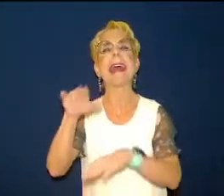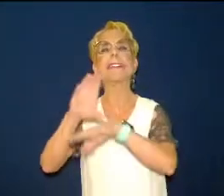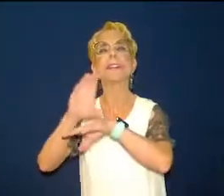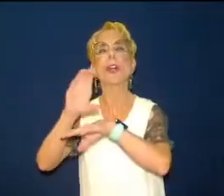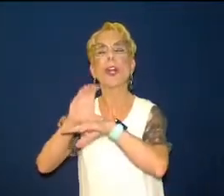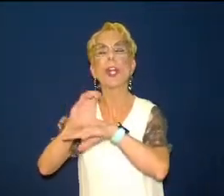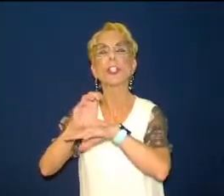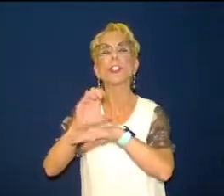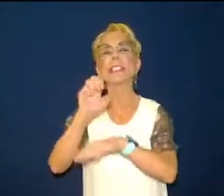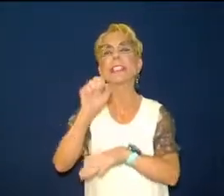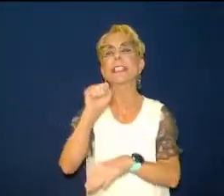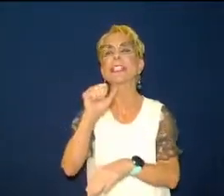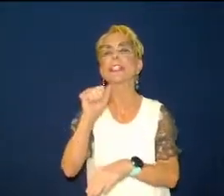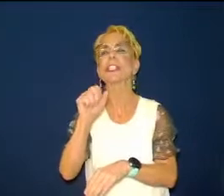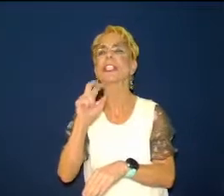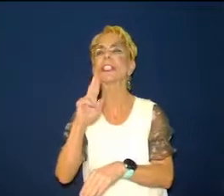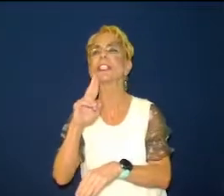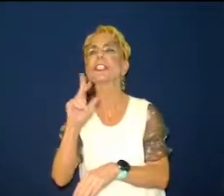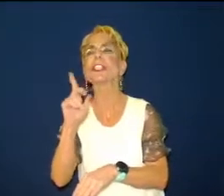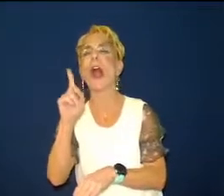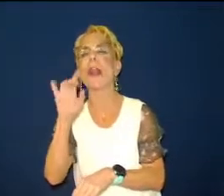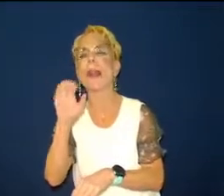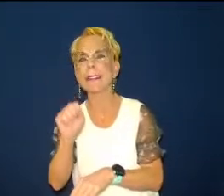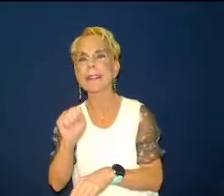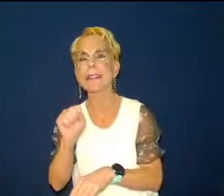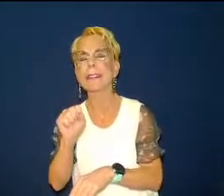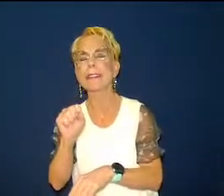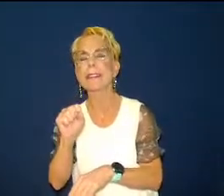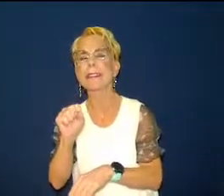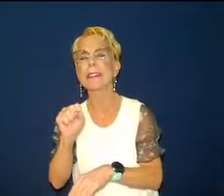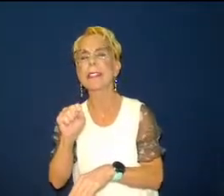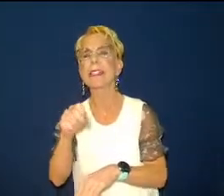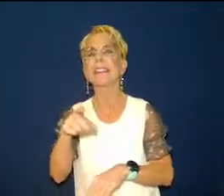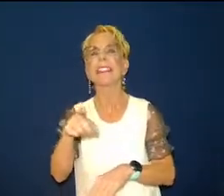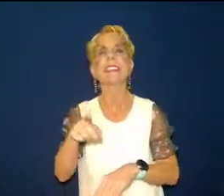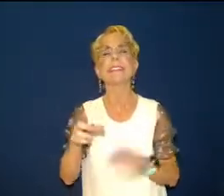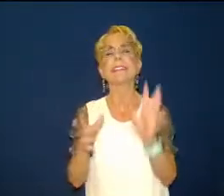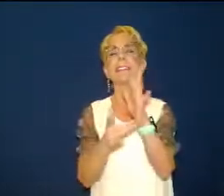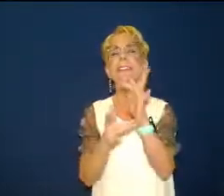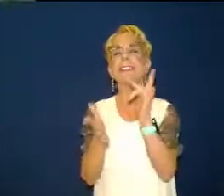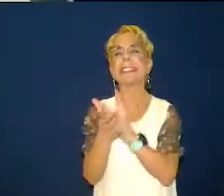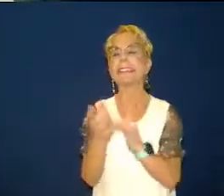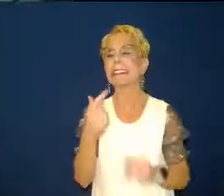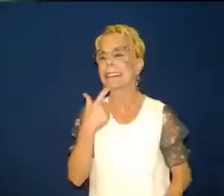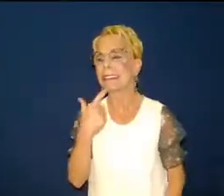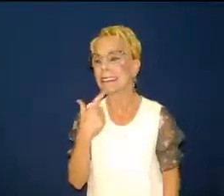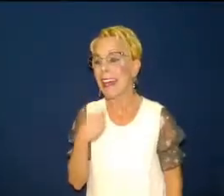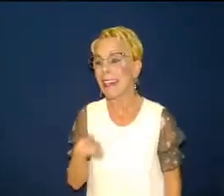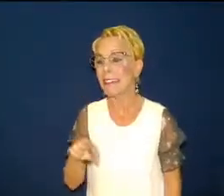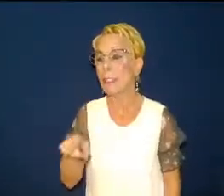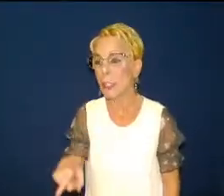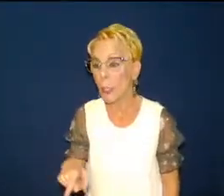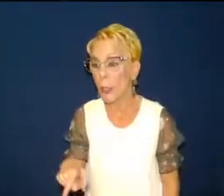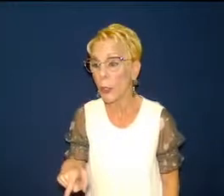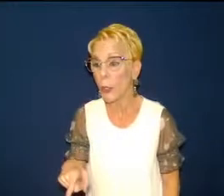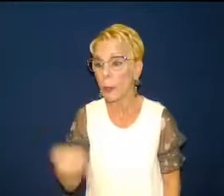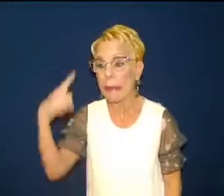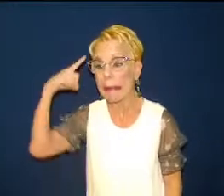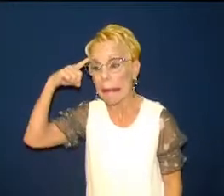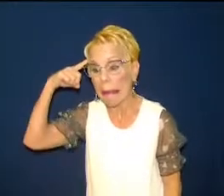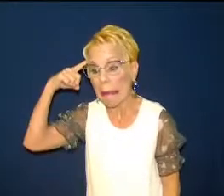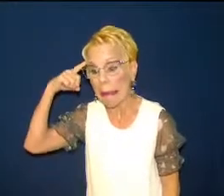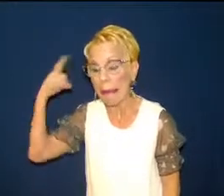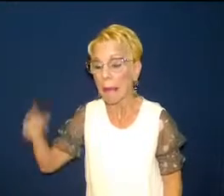really dead now how in the world could people be so fooled as to think the church was alive when it really wasn't